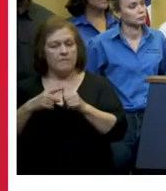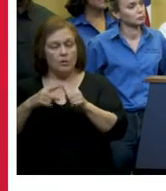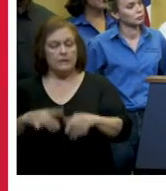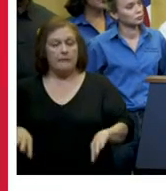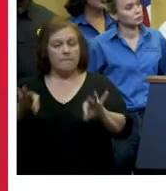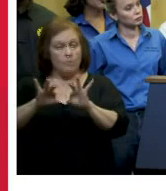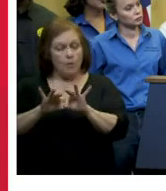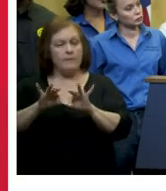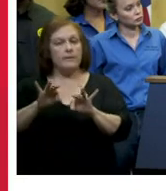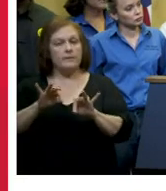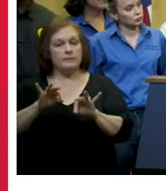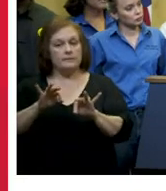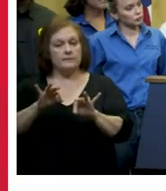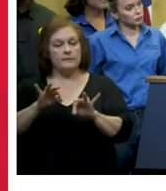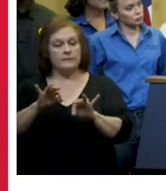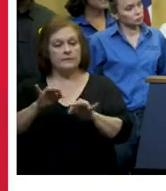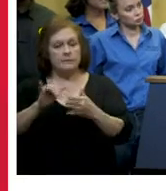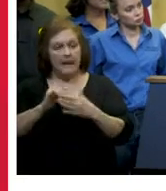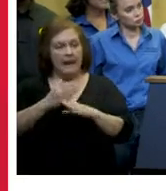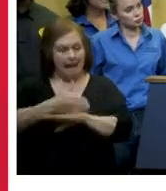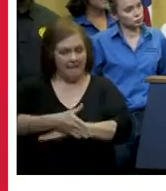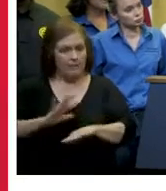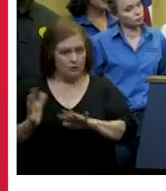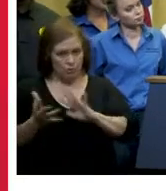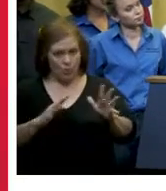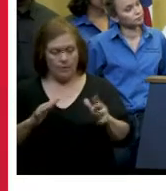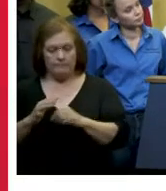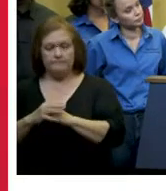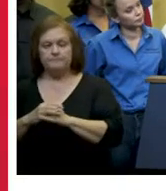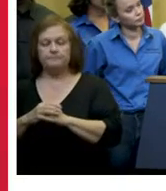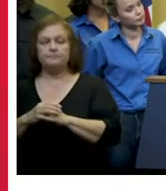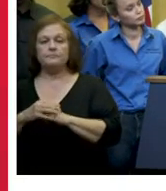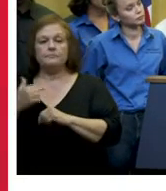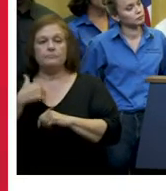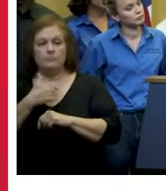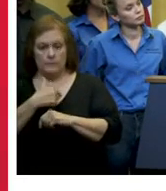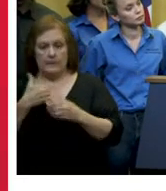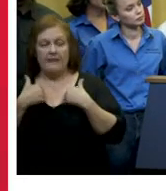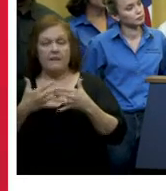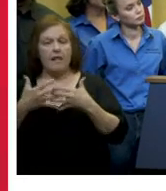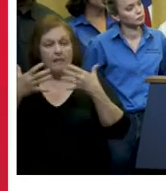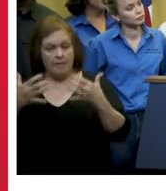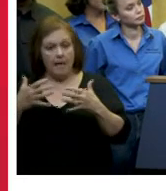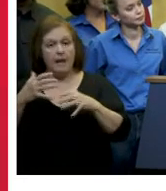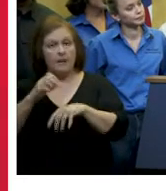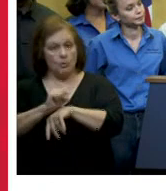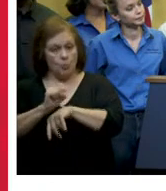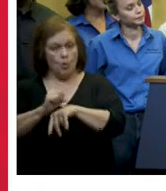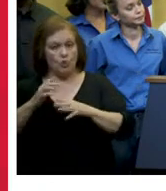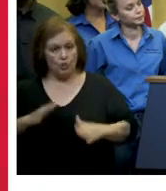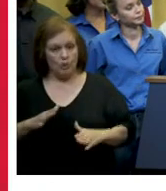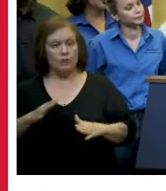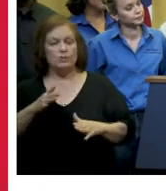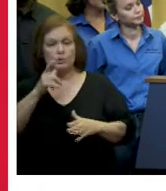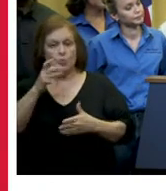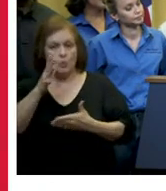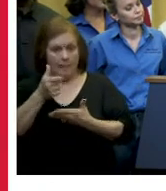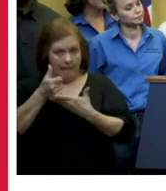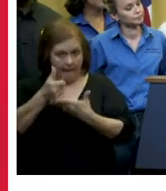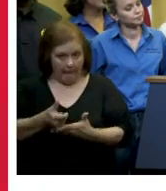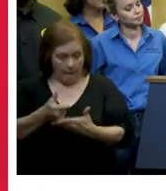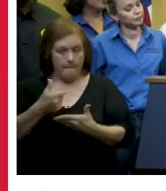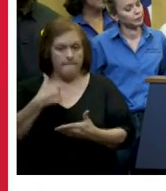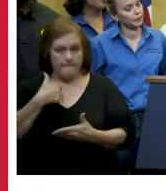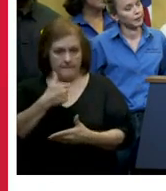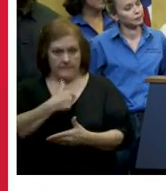here as the leaders of agencies there are men and women behind us working behind the scenes to implement all our plans i'm so proud to